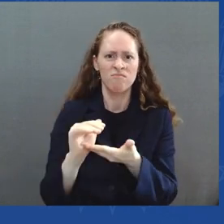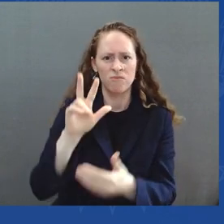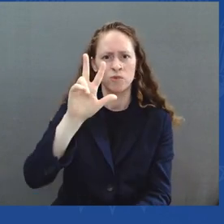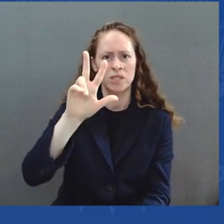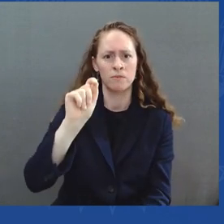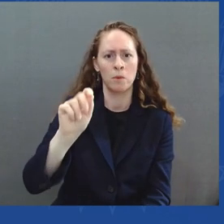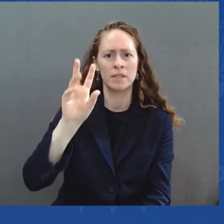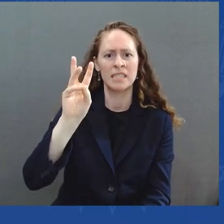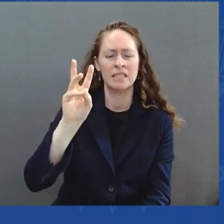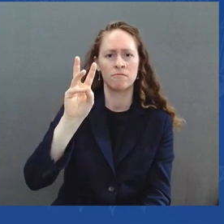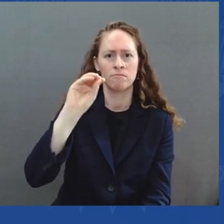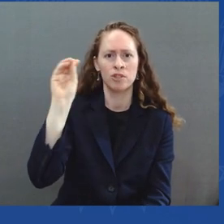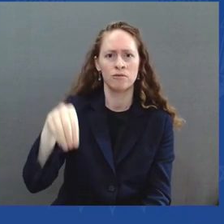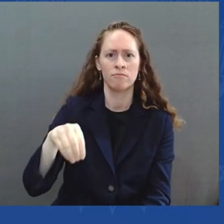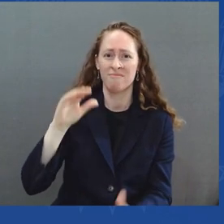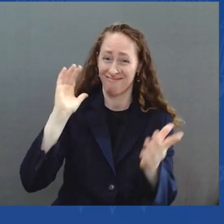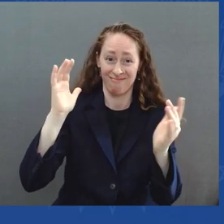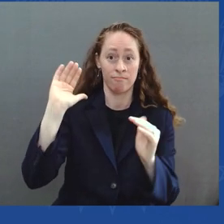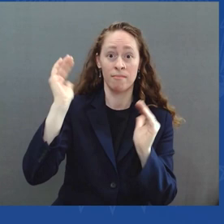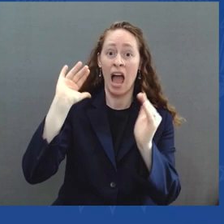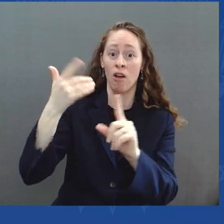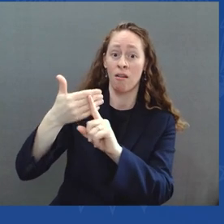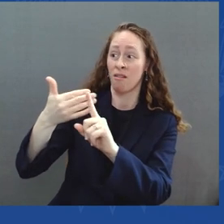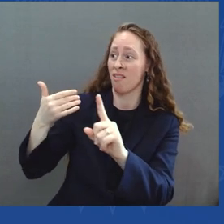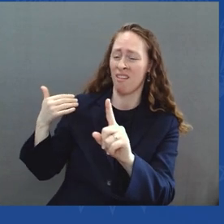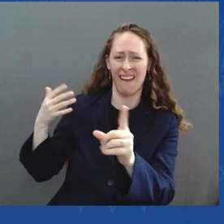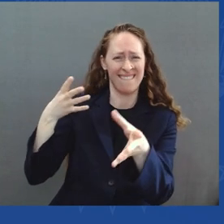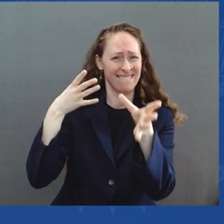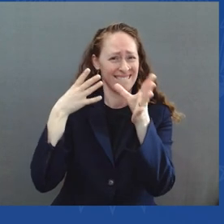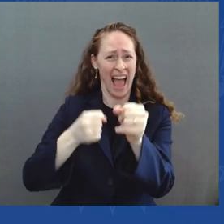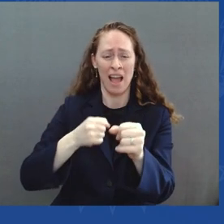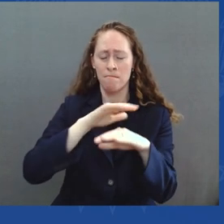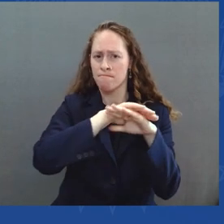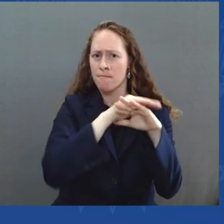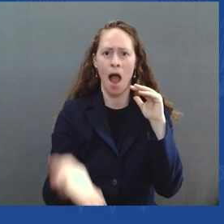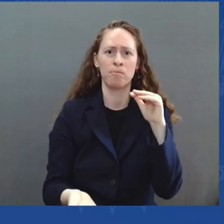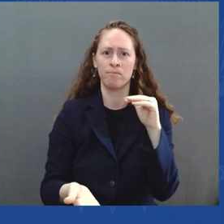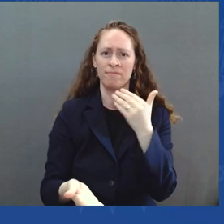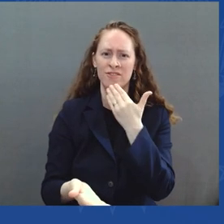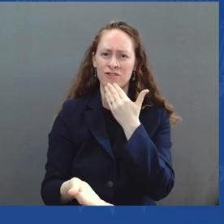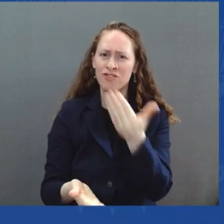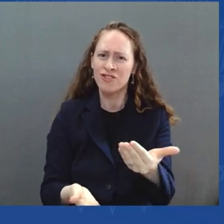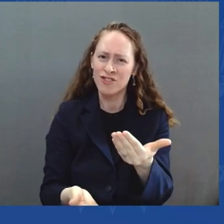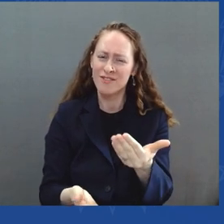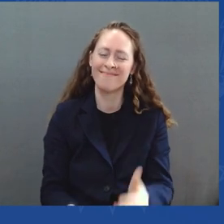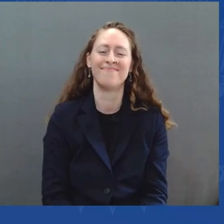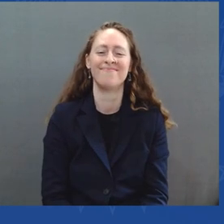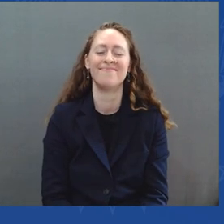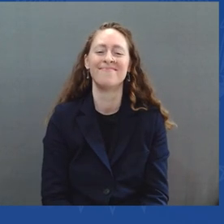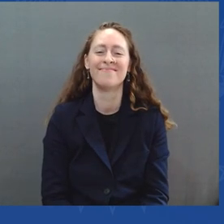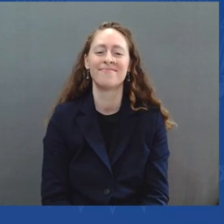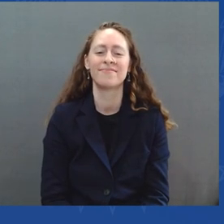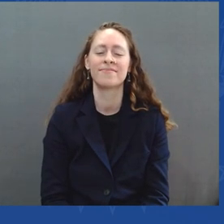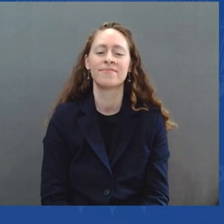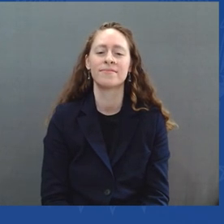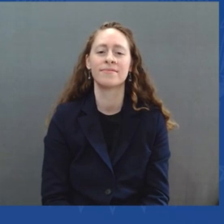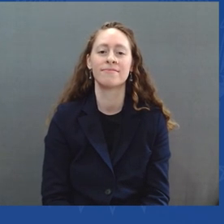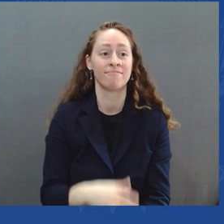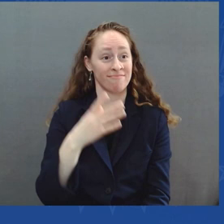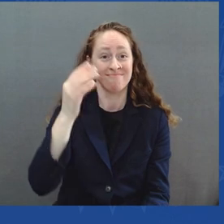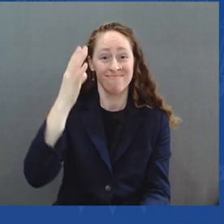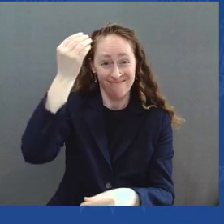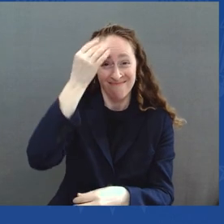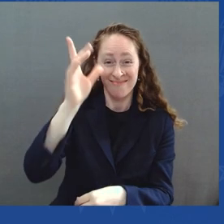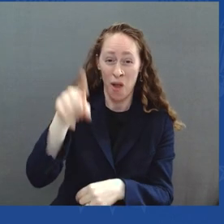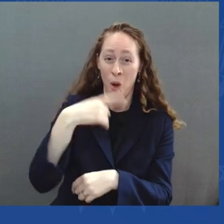ever recorded. In fact, there have been only three months in the last 50 years where the unemployment rate in